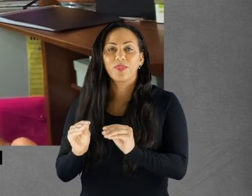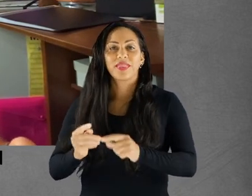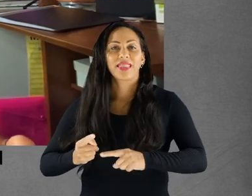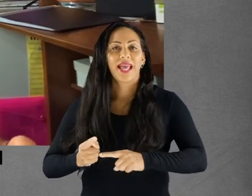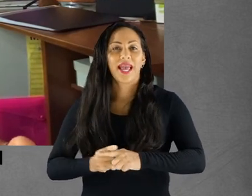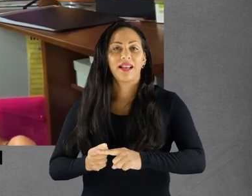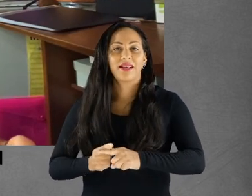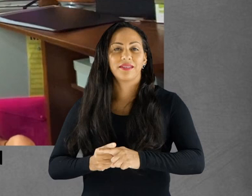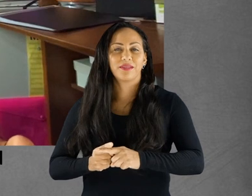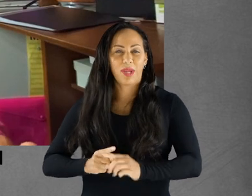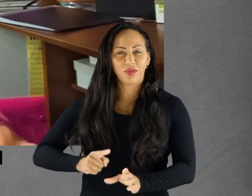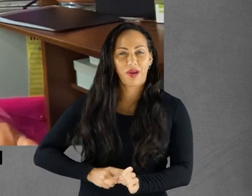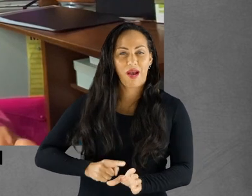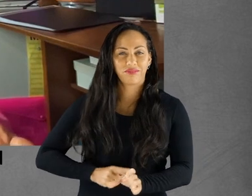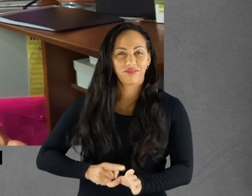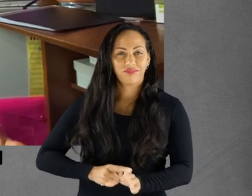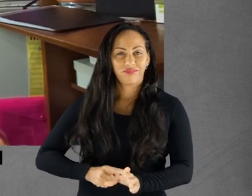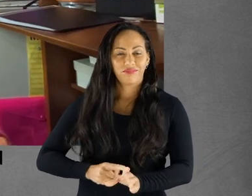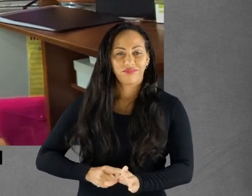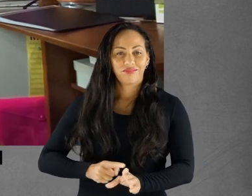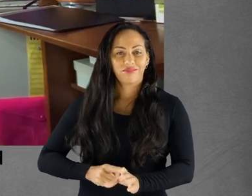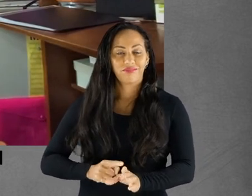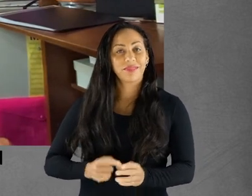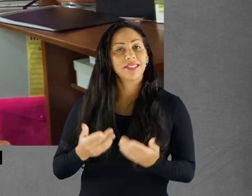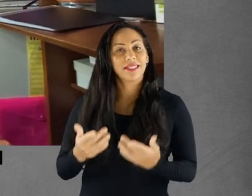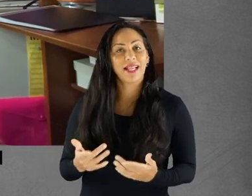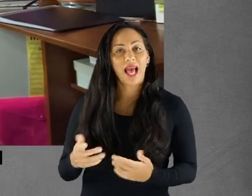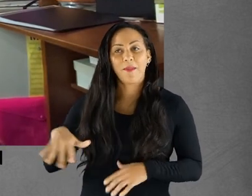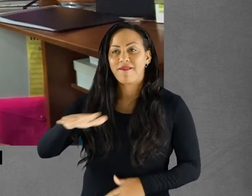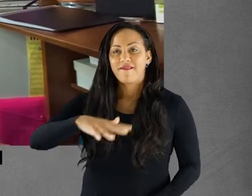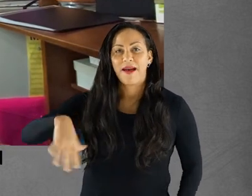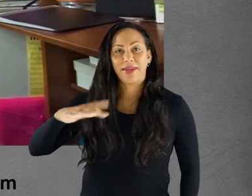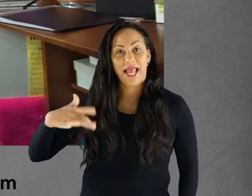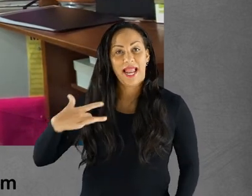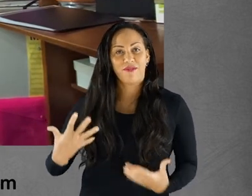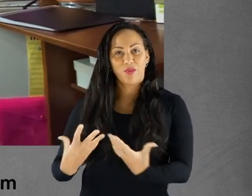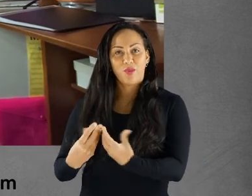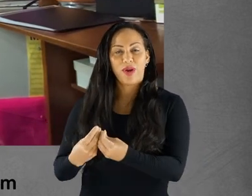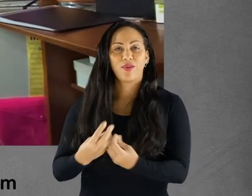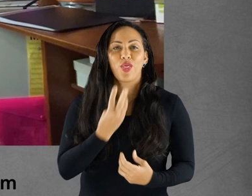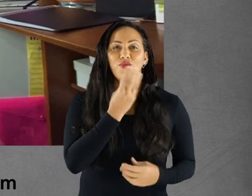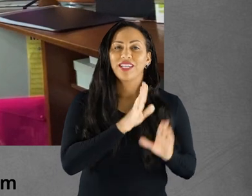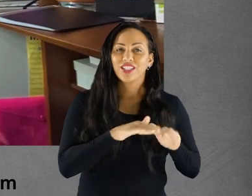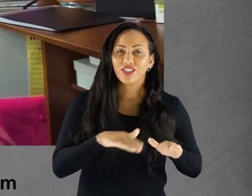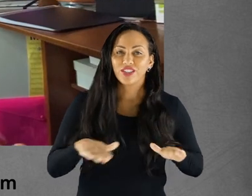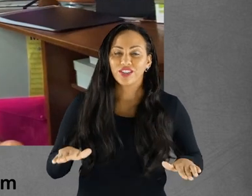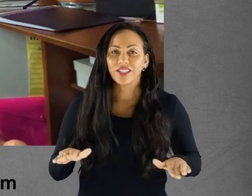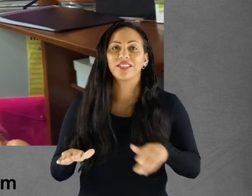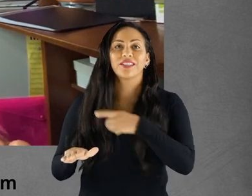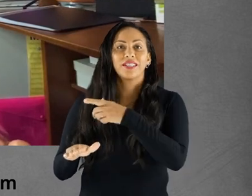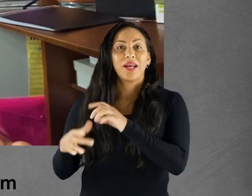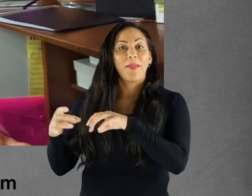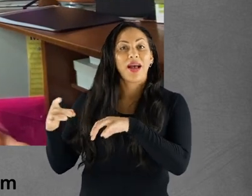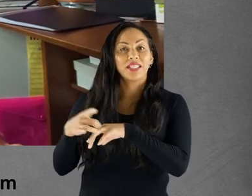at a very early age. I now live with my family of three children, husband and in